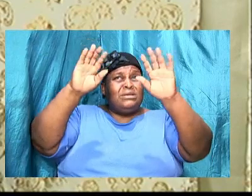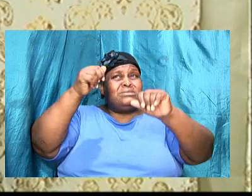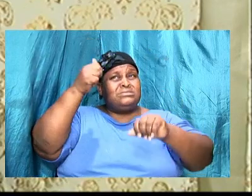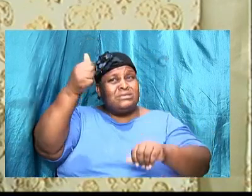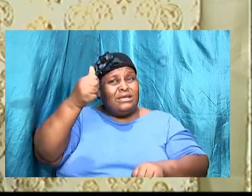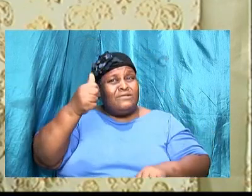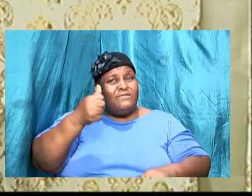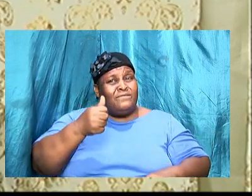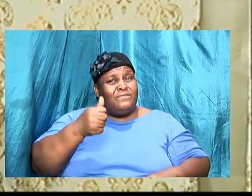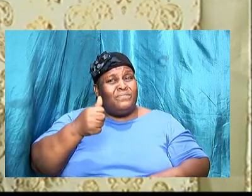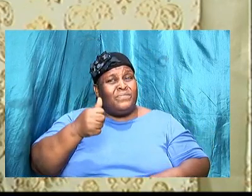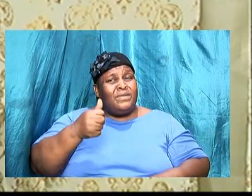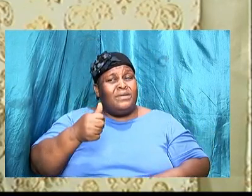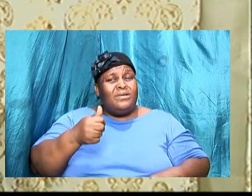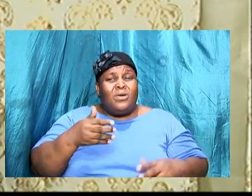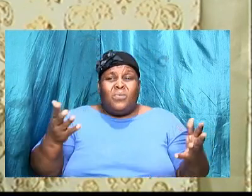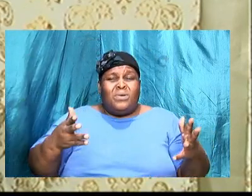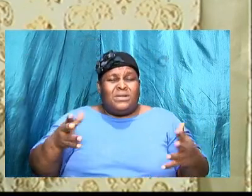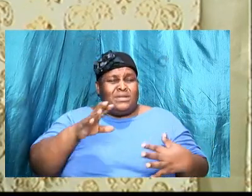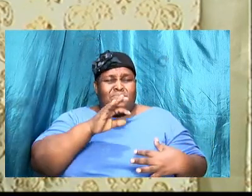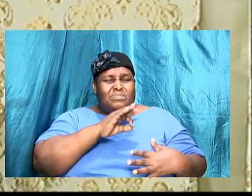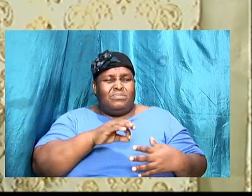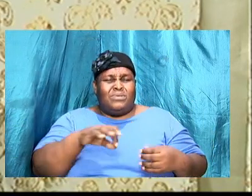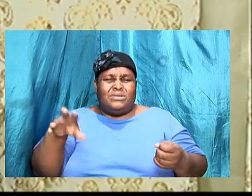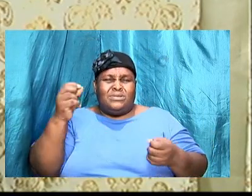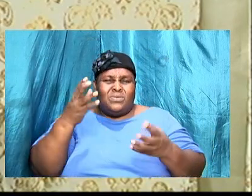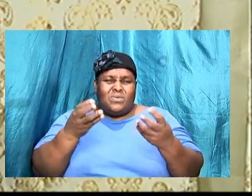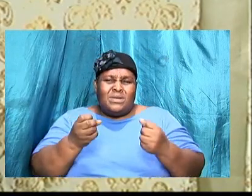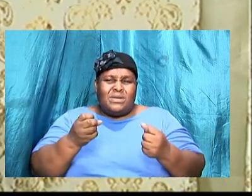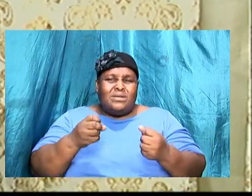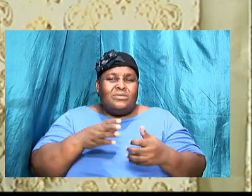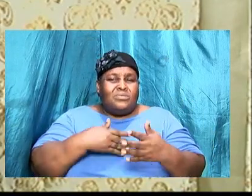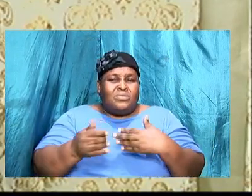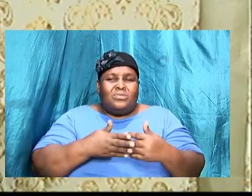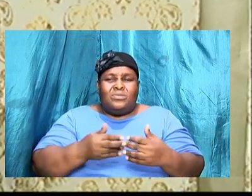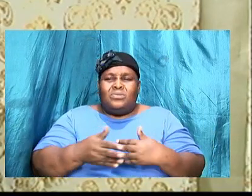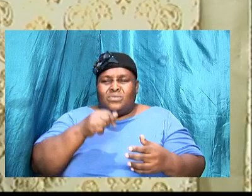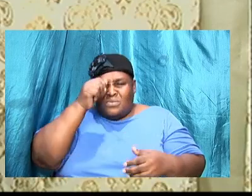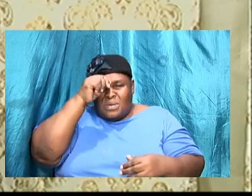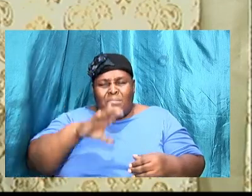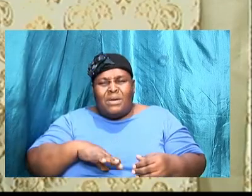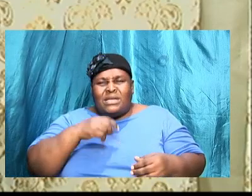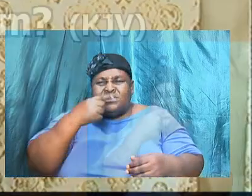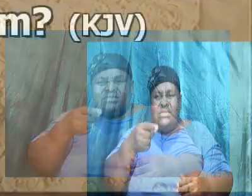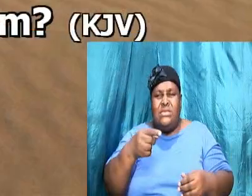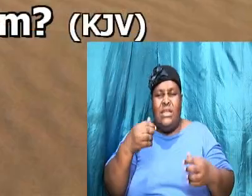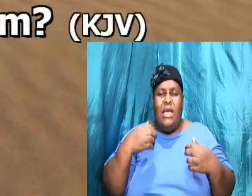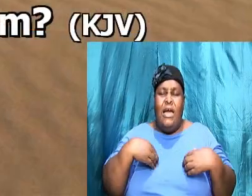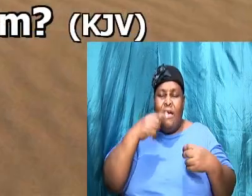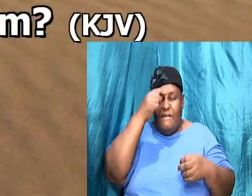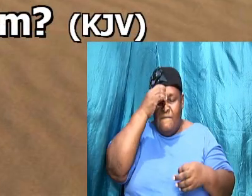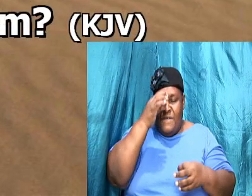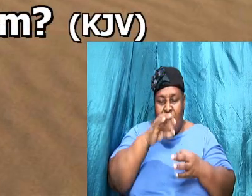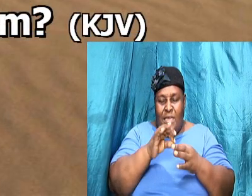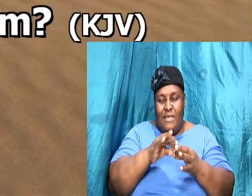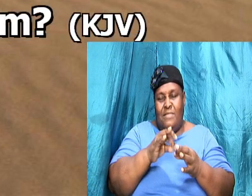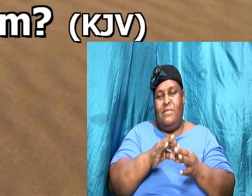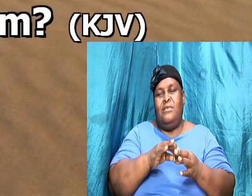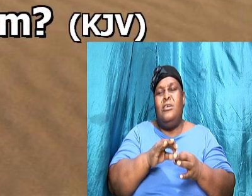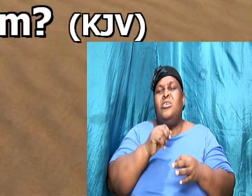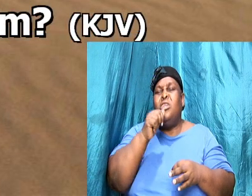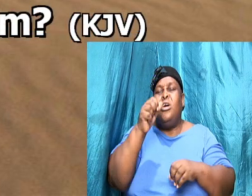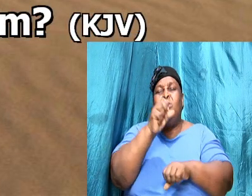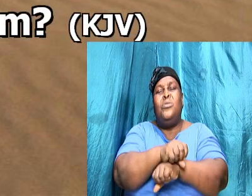it profit my brethren though a man say he had faith and have not works can faith